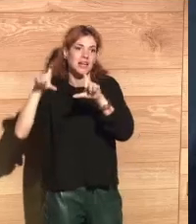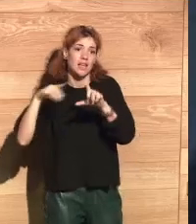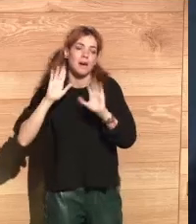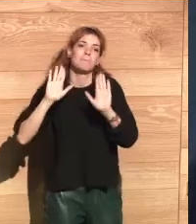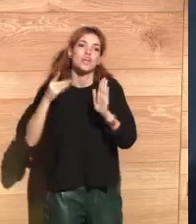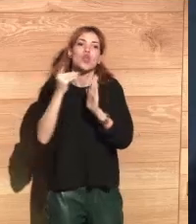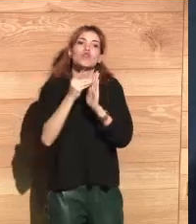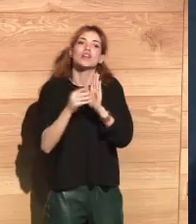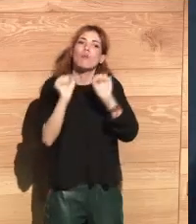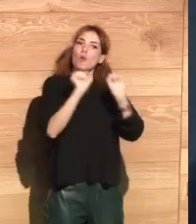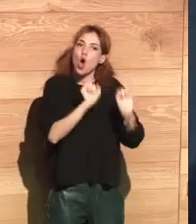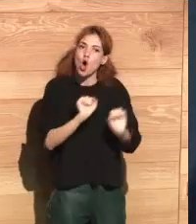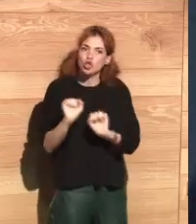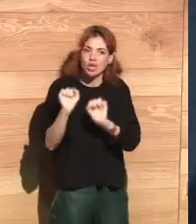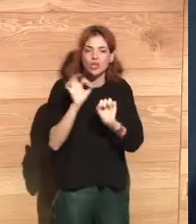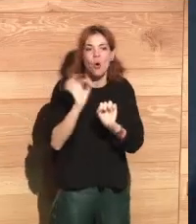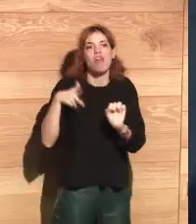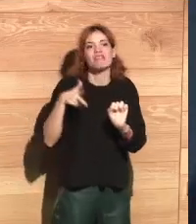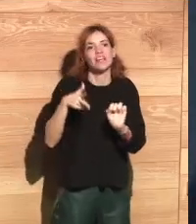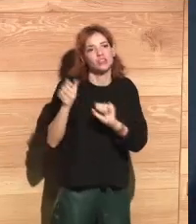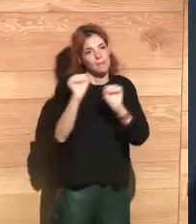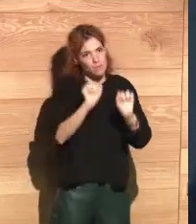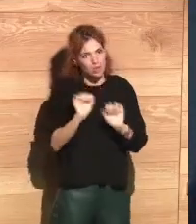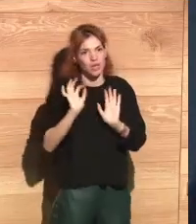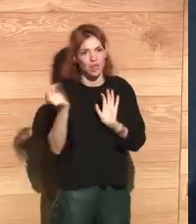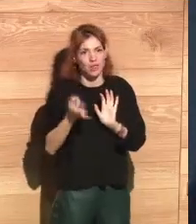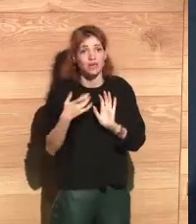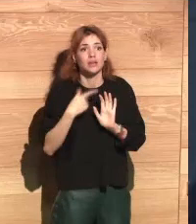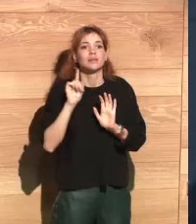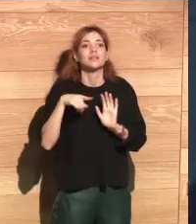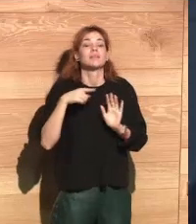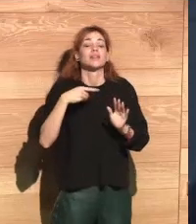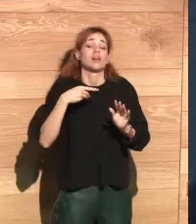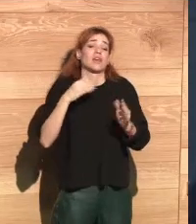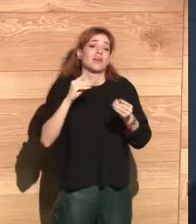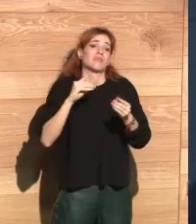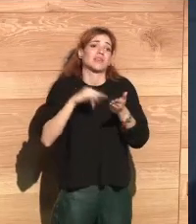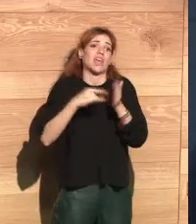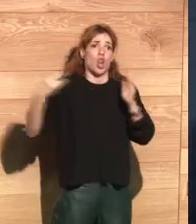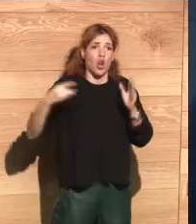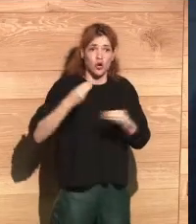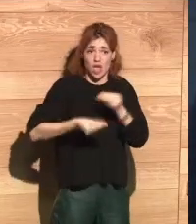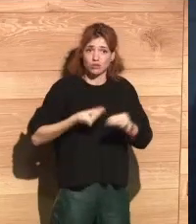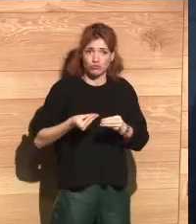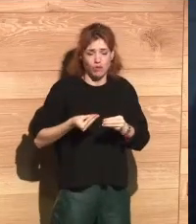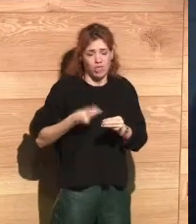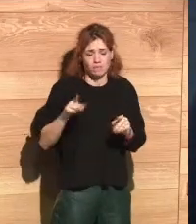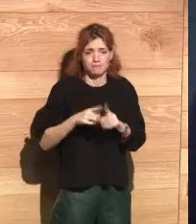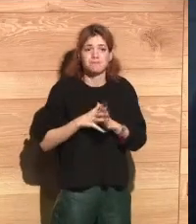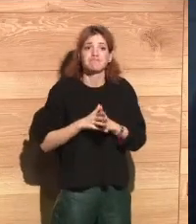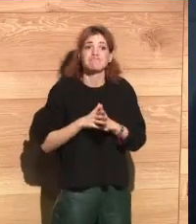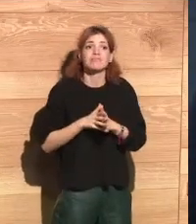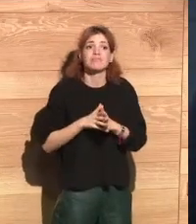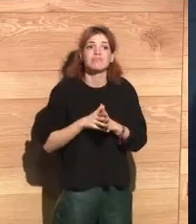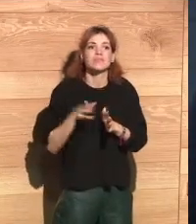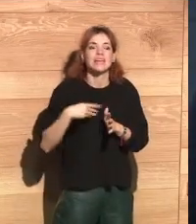allow more power of experimentation for the companies and governments while protecting privacy of the